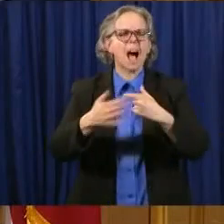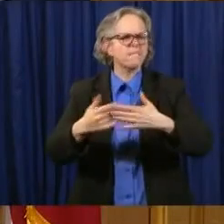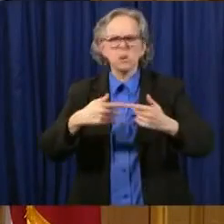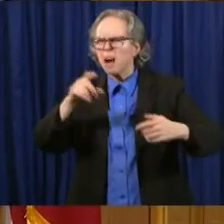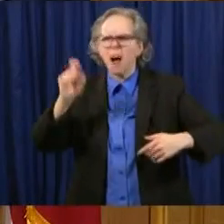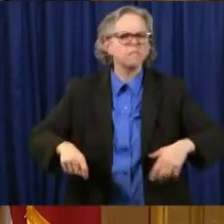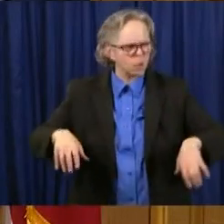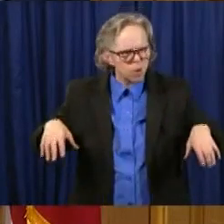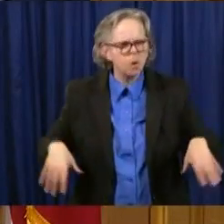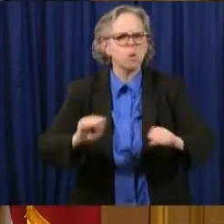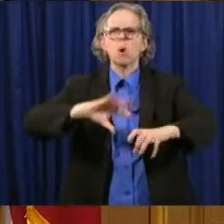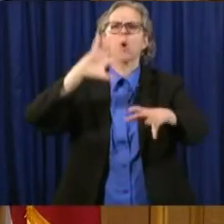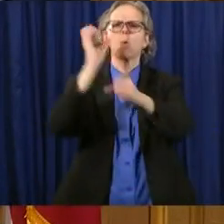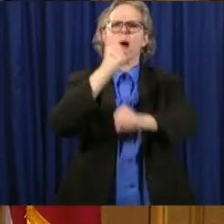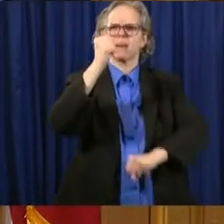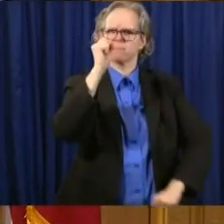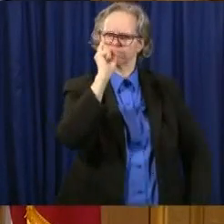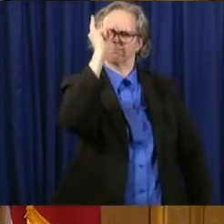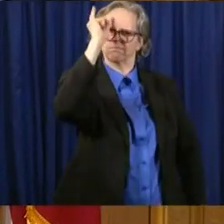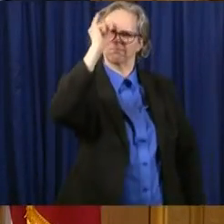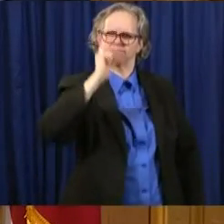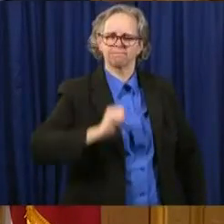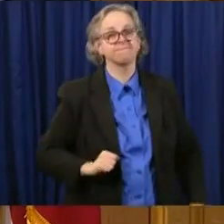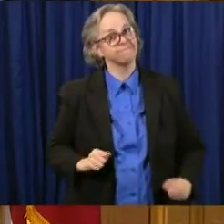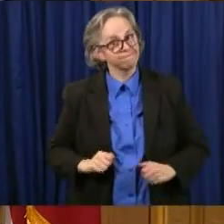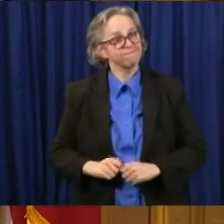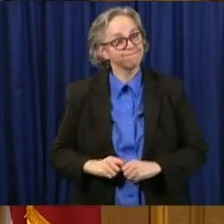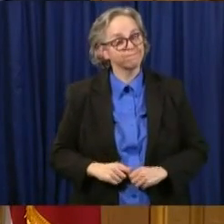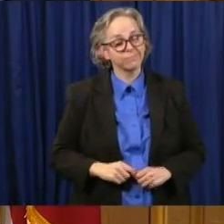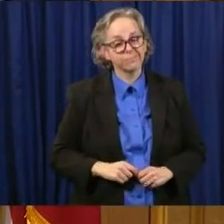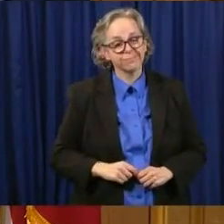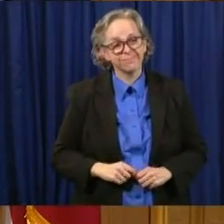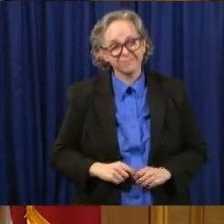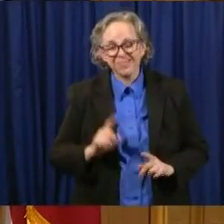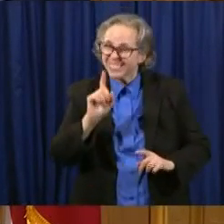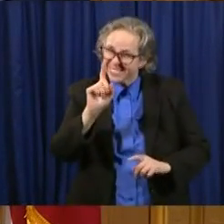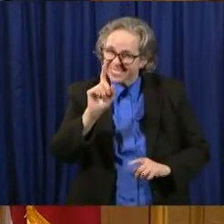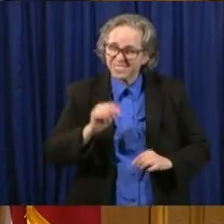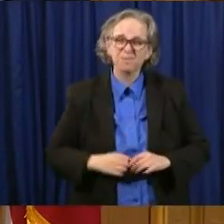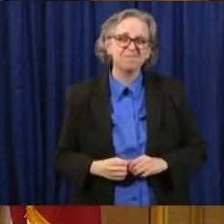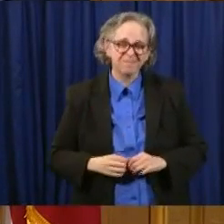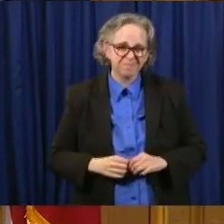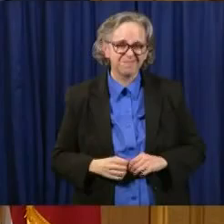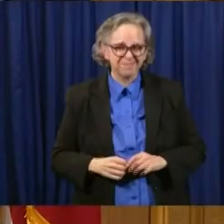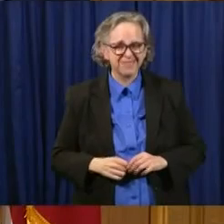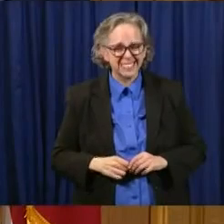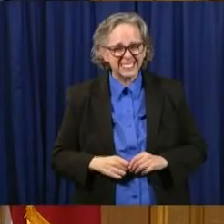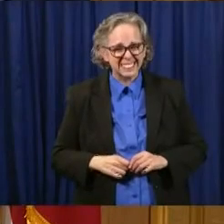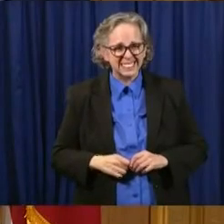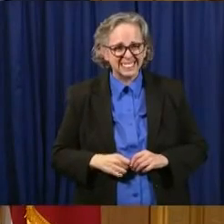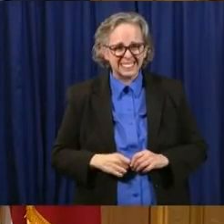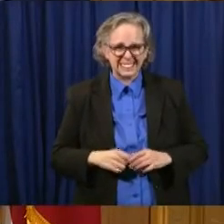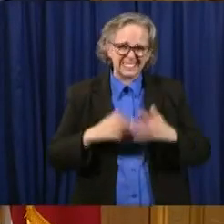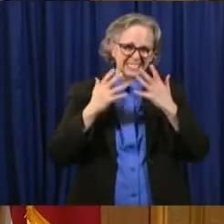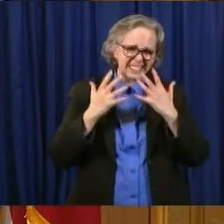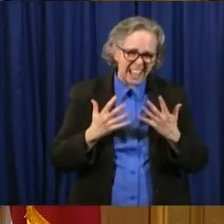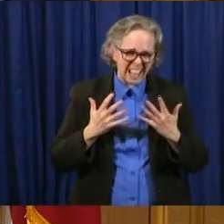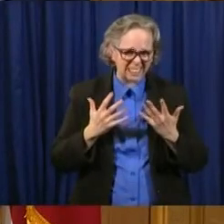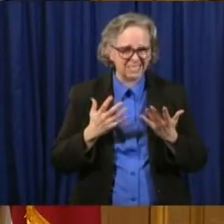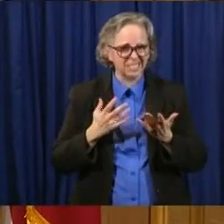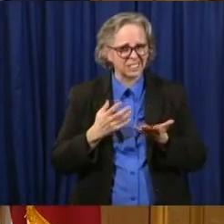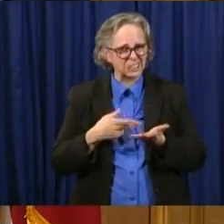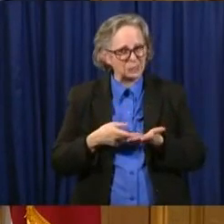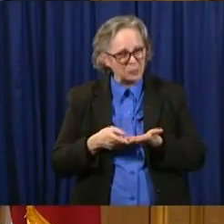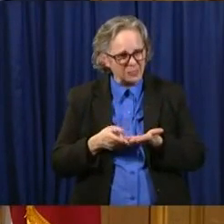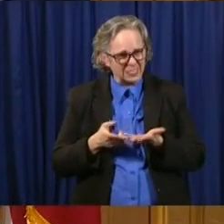uh, the sad truth is, uh, you know, that we've won the